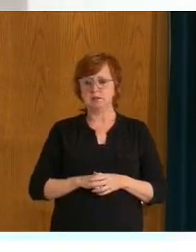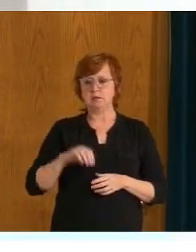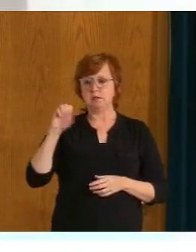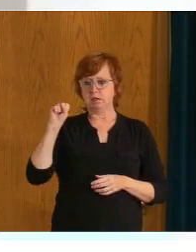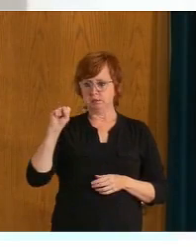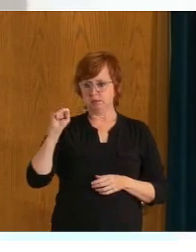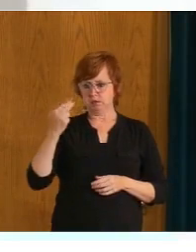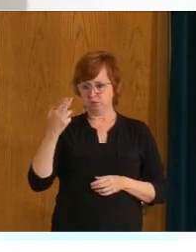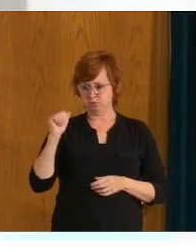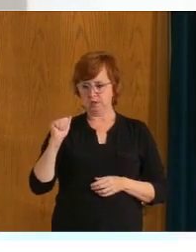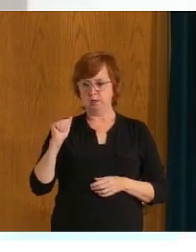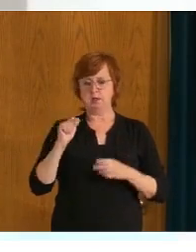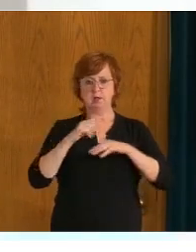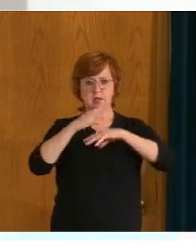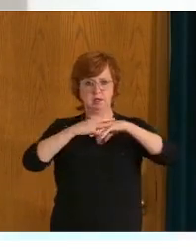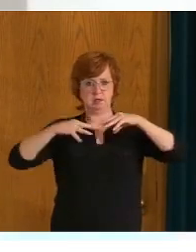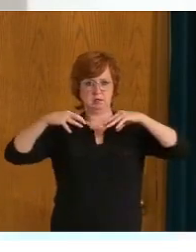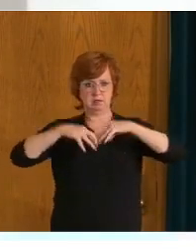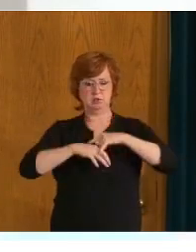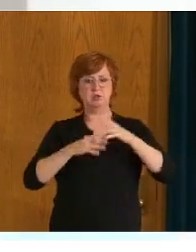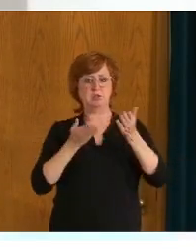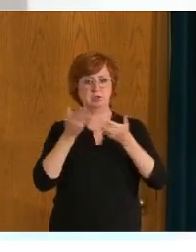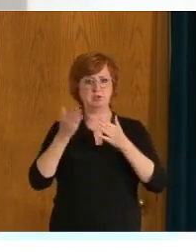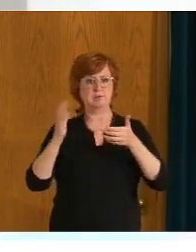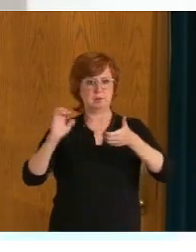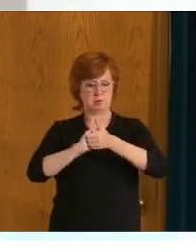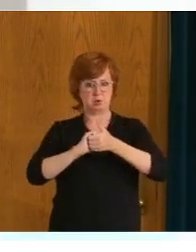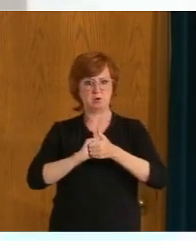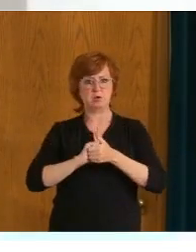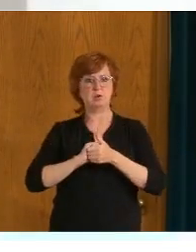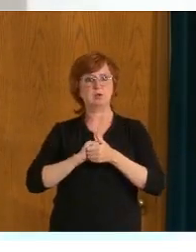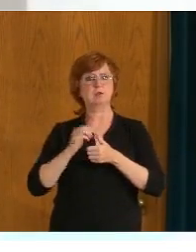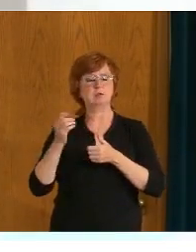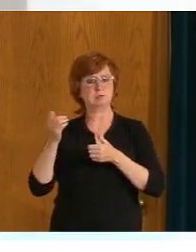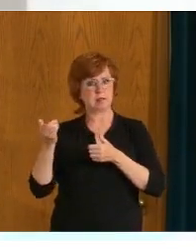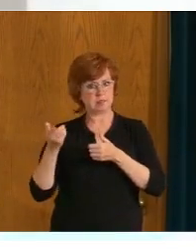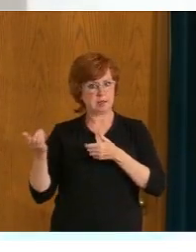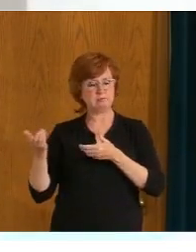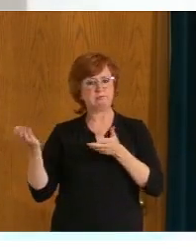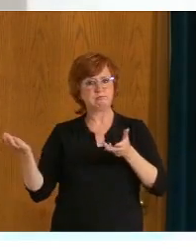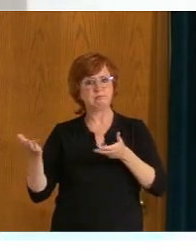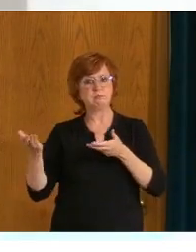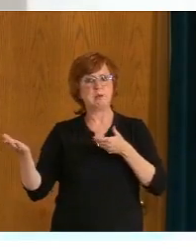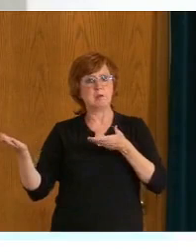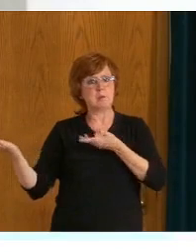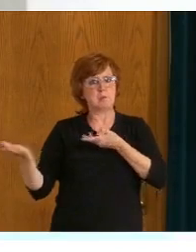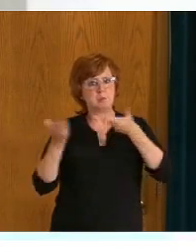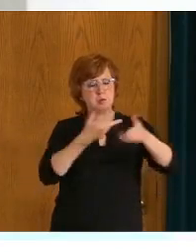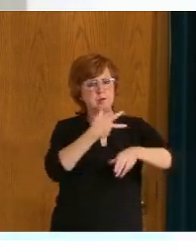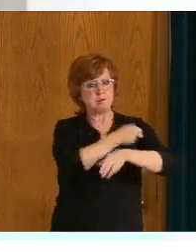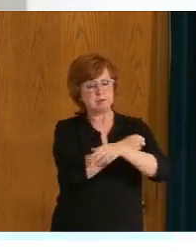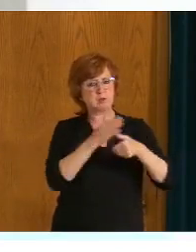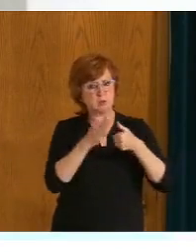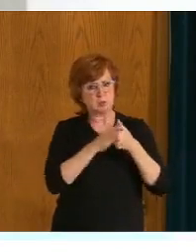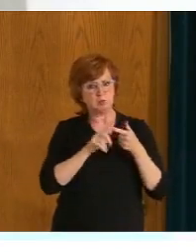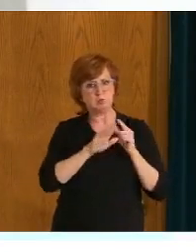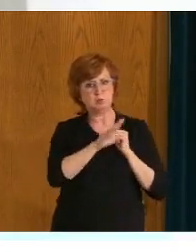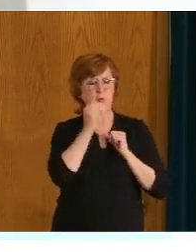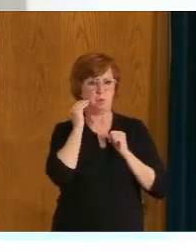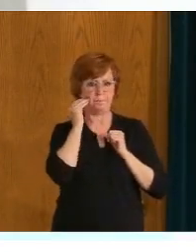Authority and Indigenous service partners are continuing to bring vaccines closer to communities that may not have been able to take advantage